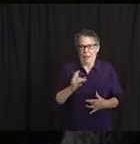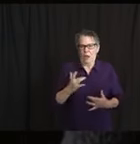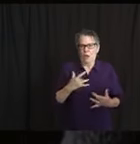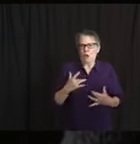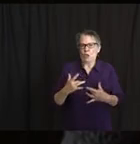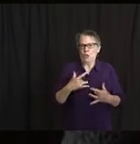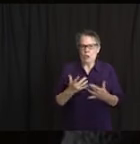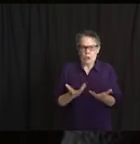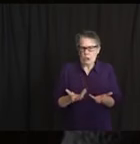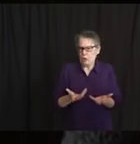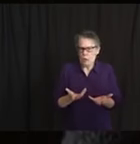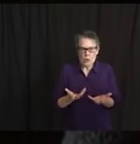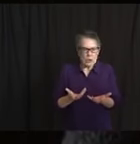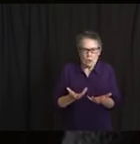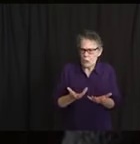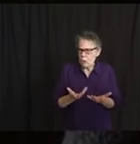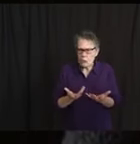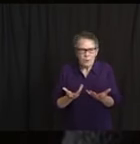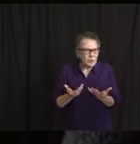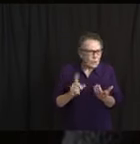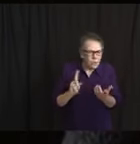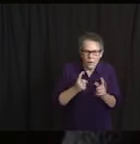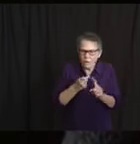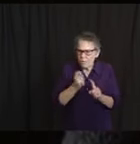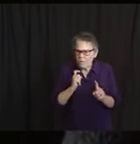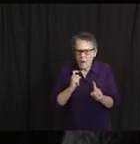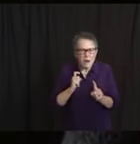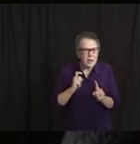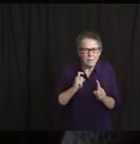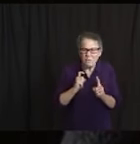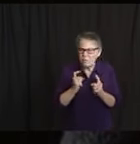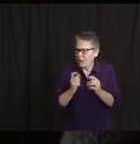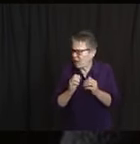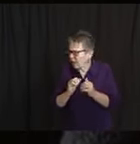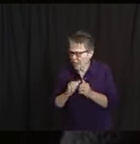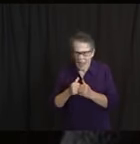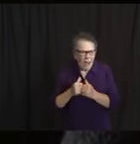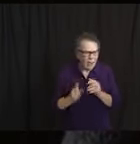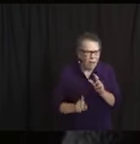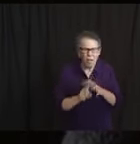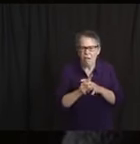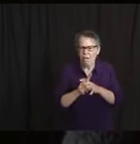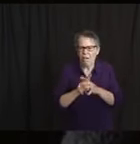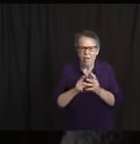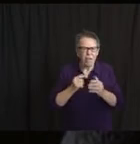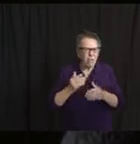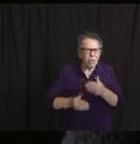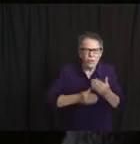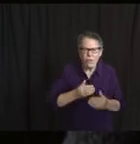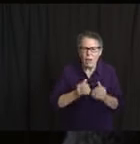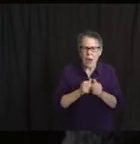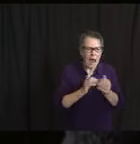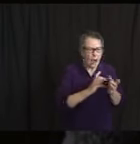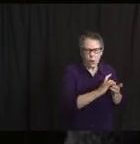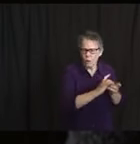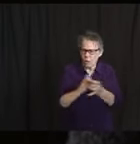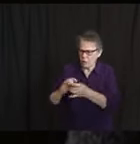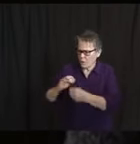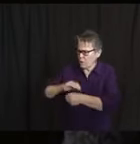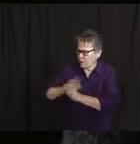understand this process. We're still trying to understand, you know, how this relates to COVID-19 given